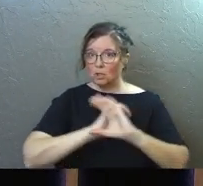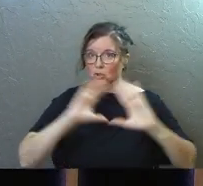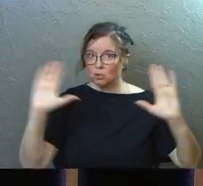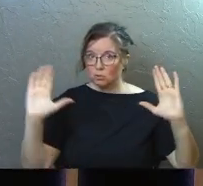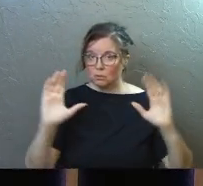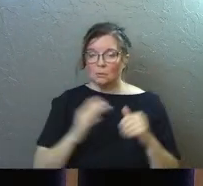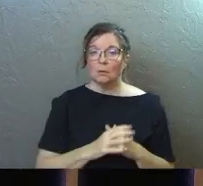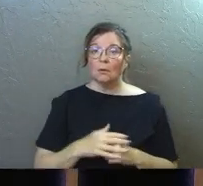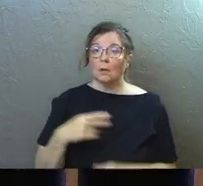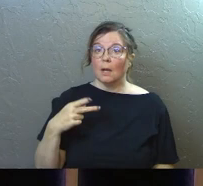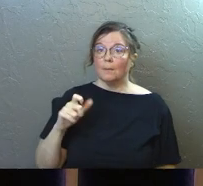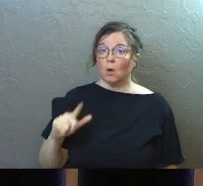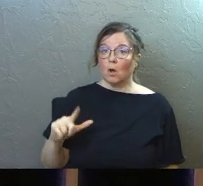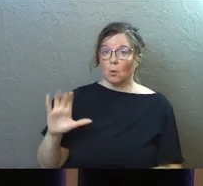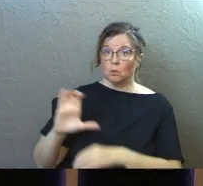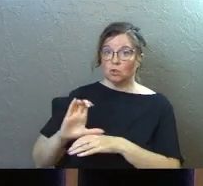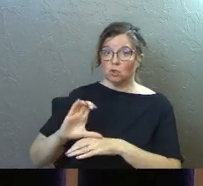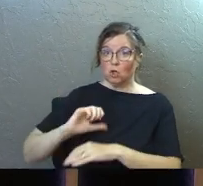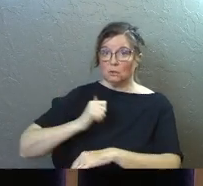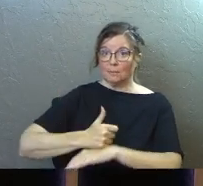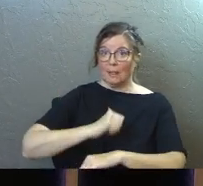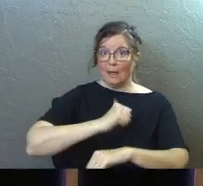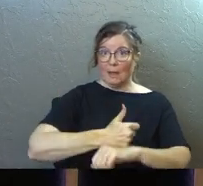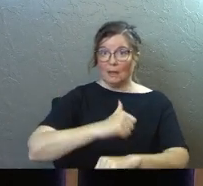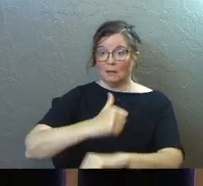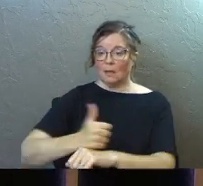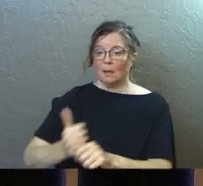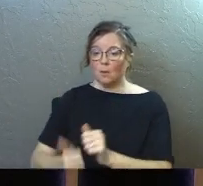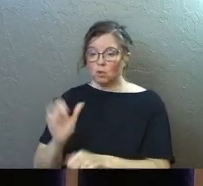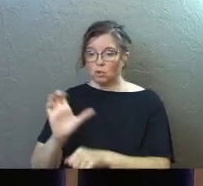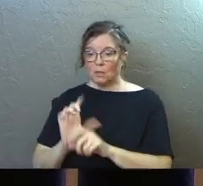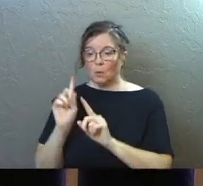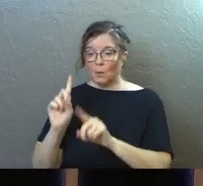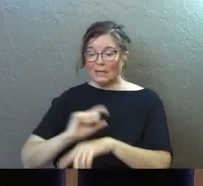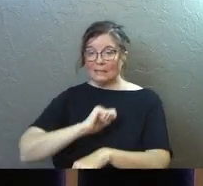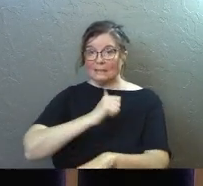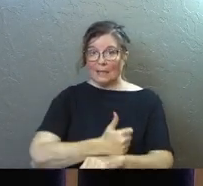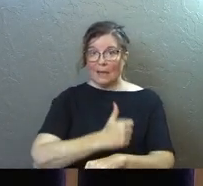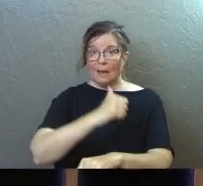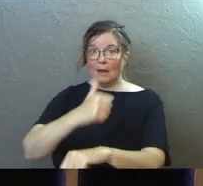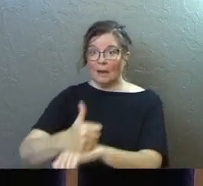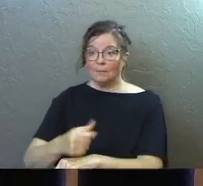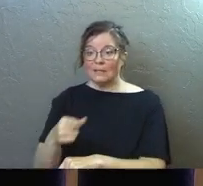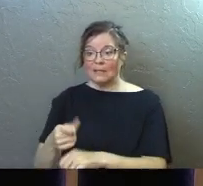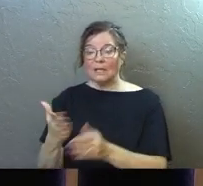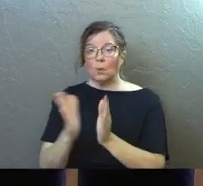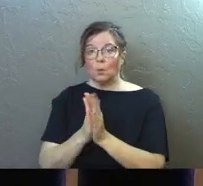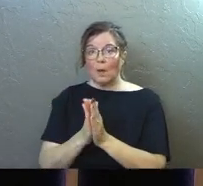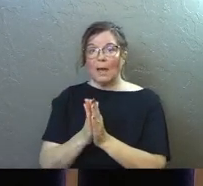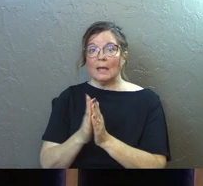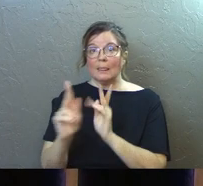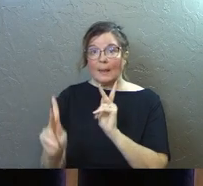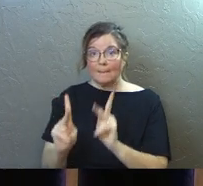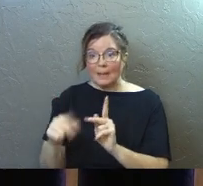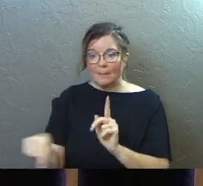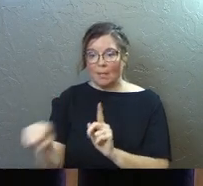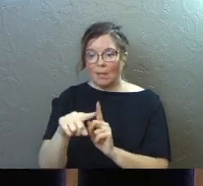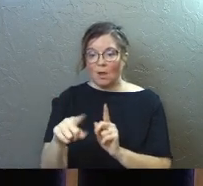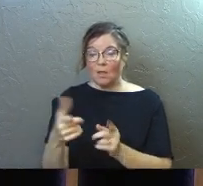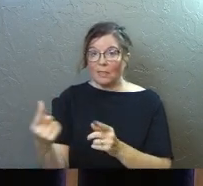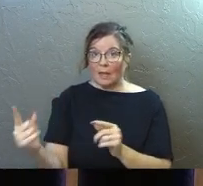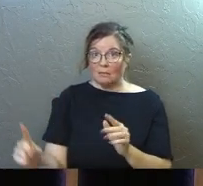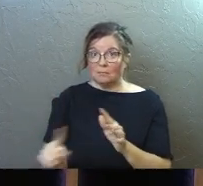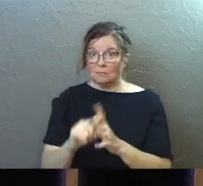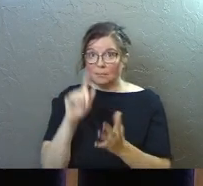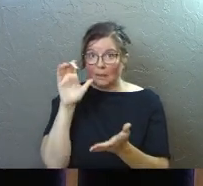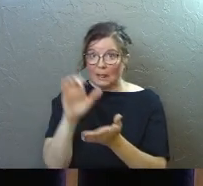is that Paul was a church planter. And most of the churches that he went and he planted, he would ask the people there that